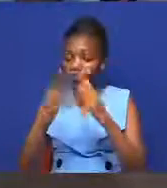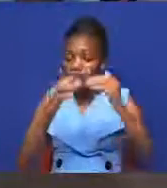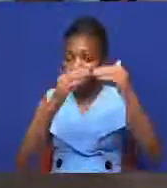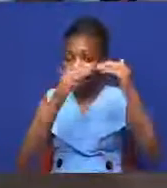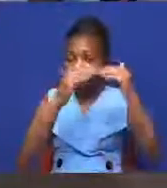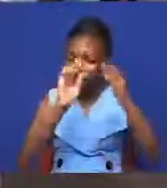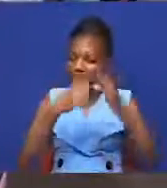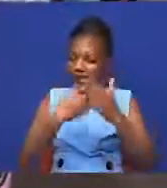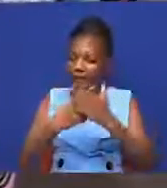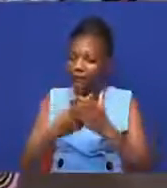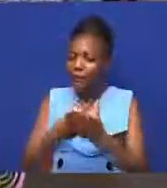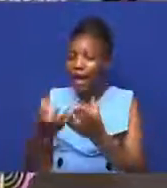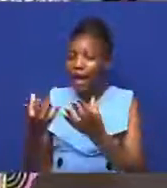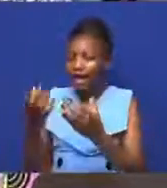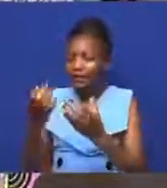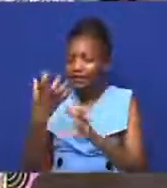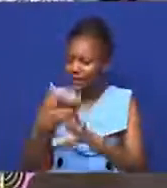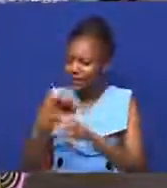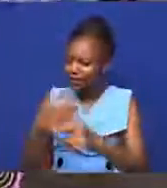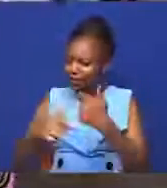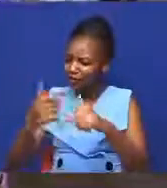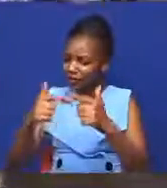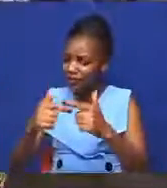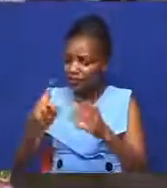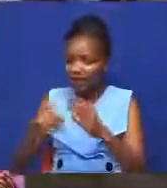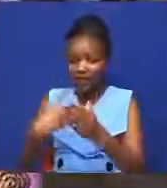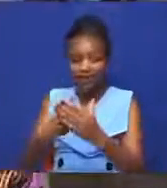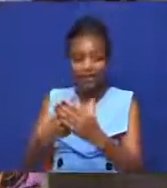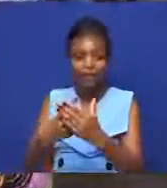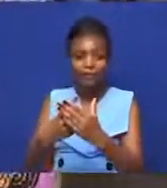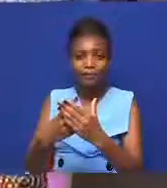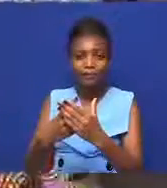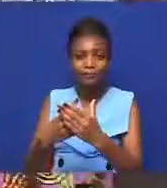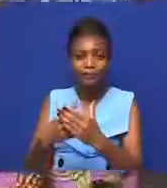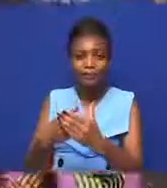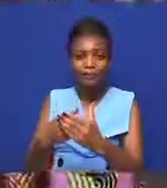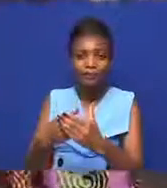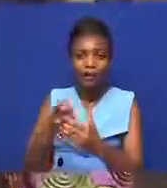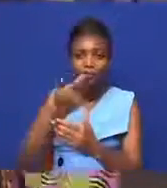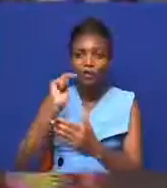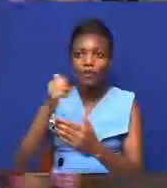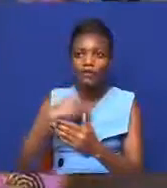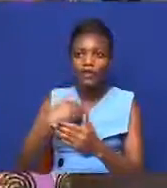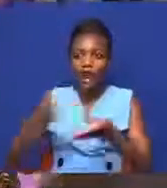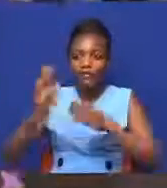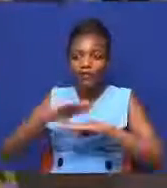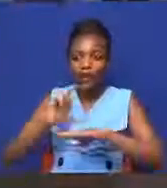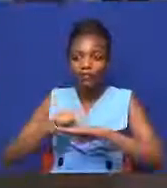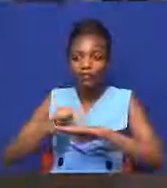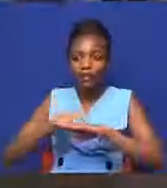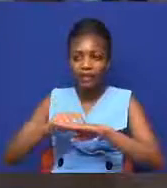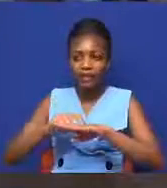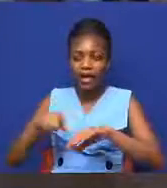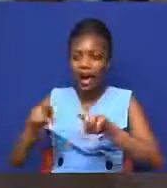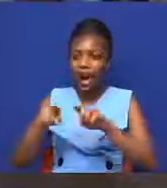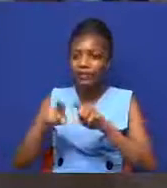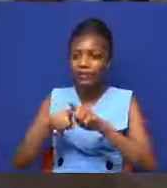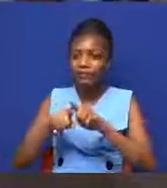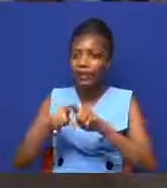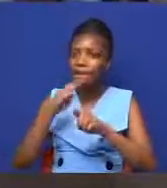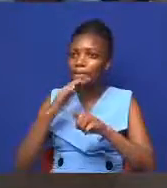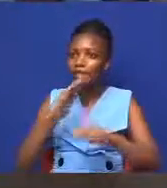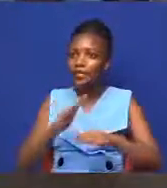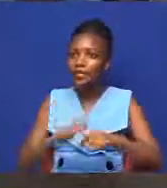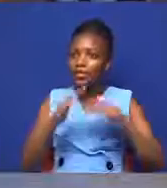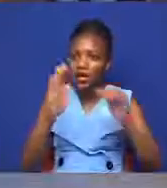process and the Electoral Commission chair was saying that this needs to take more time so that they can do it very carefully so that they